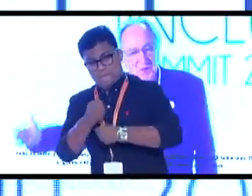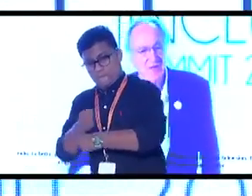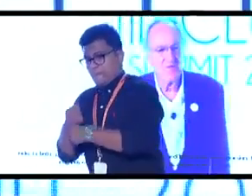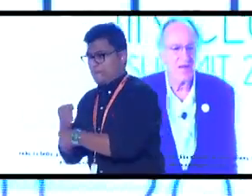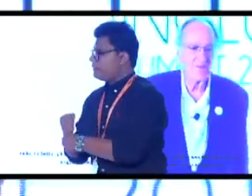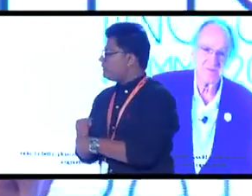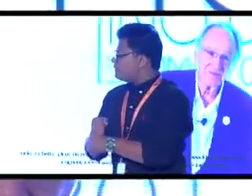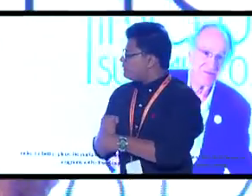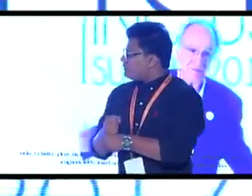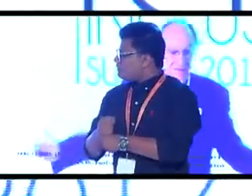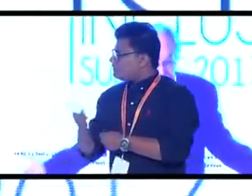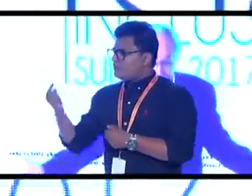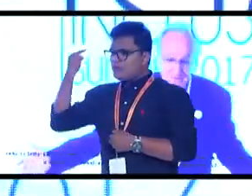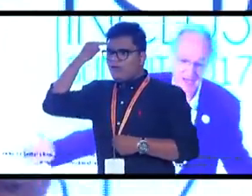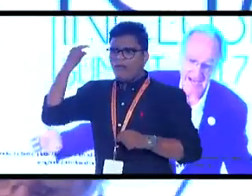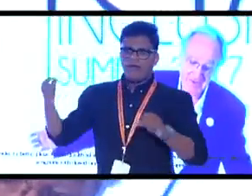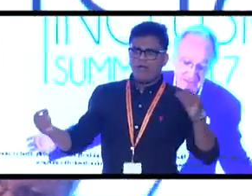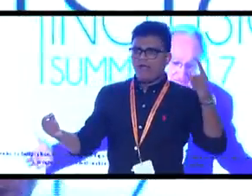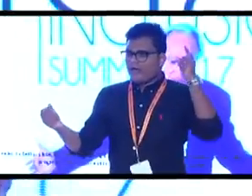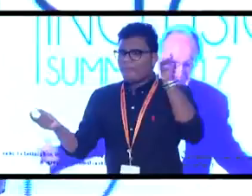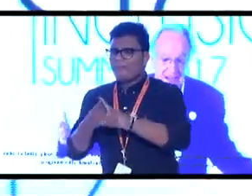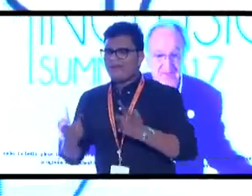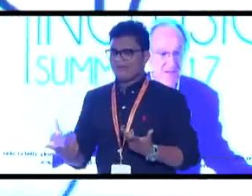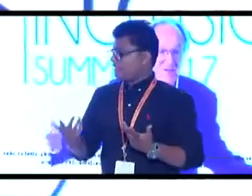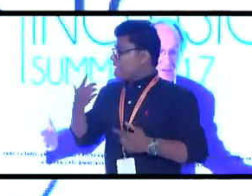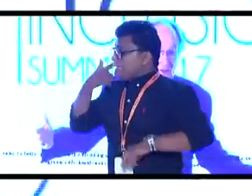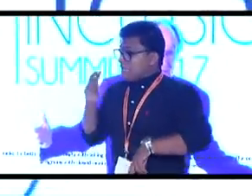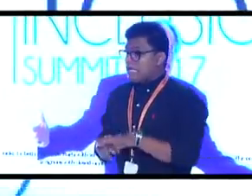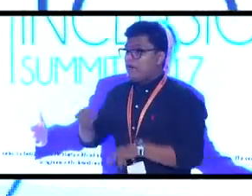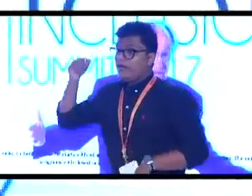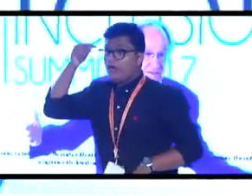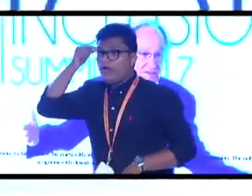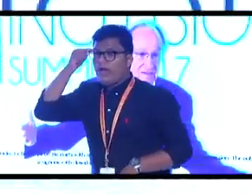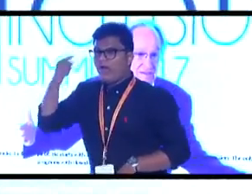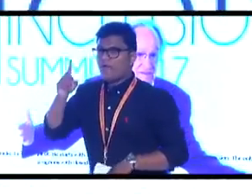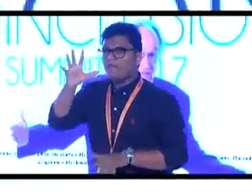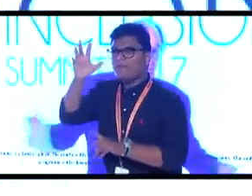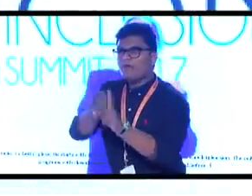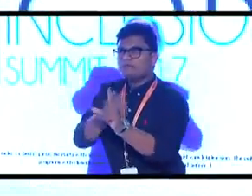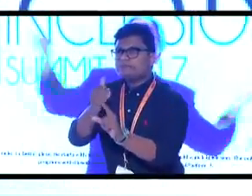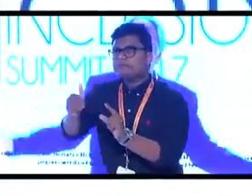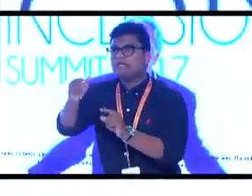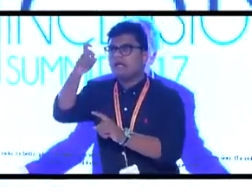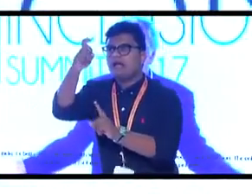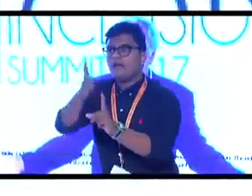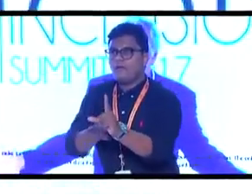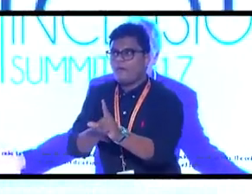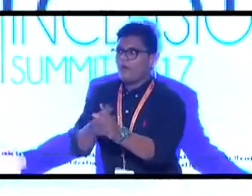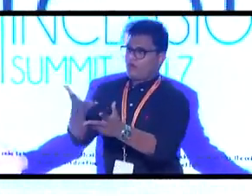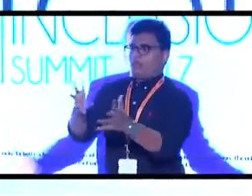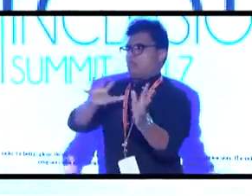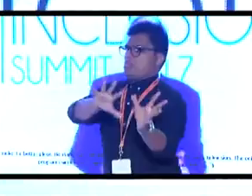So in about, I would say maybe five, seven years, they were all over the place.